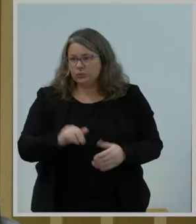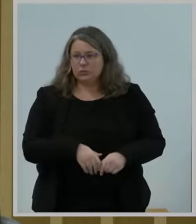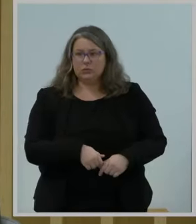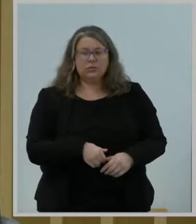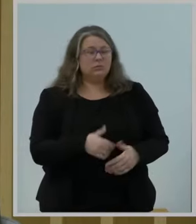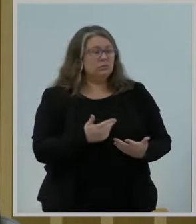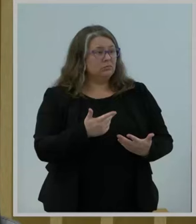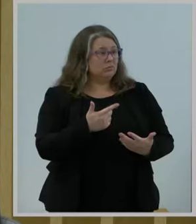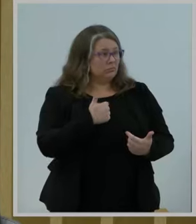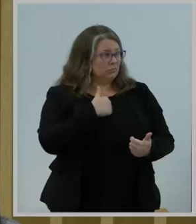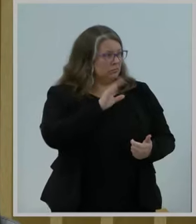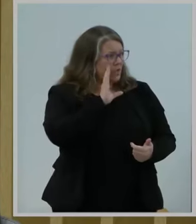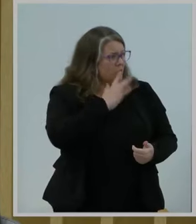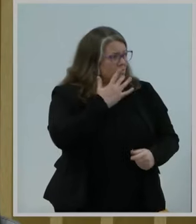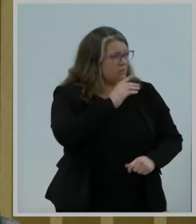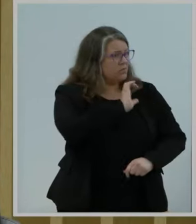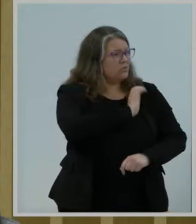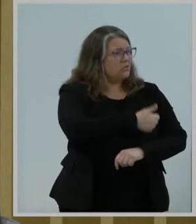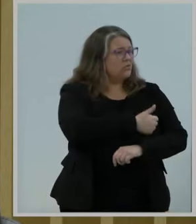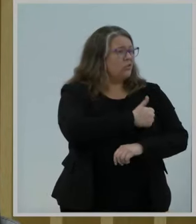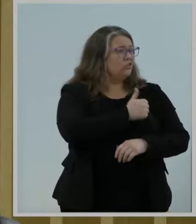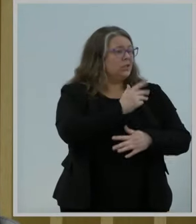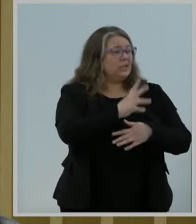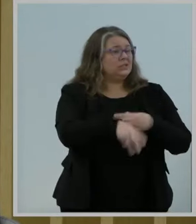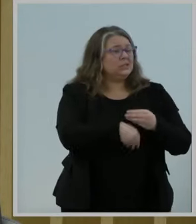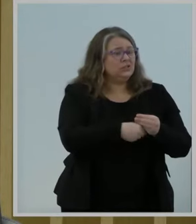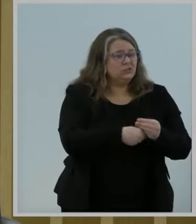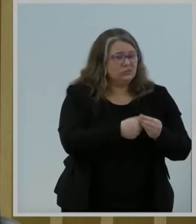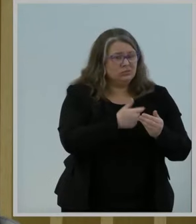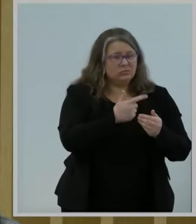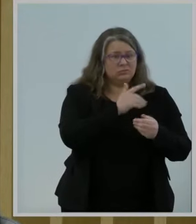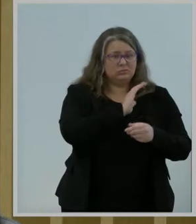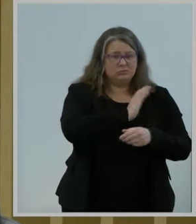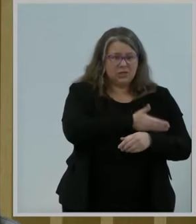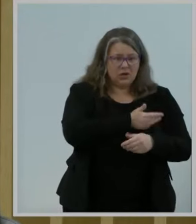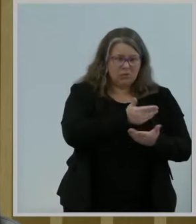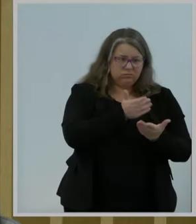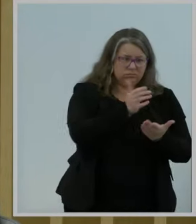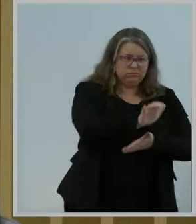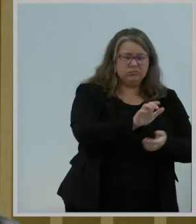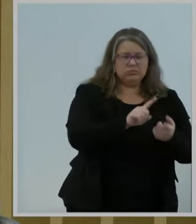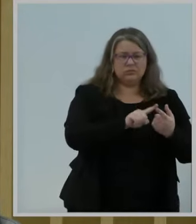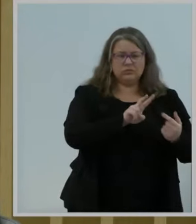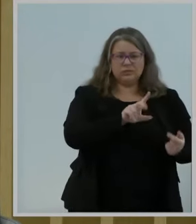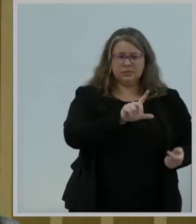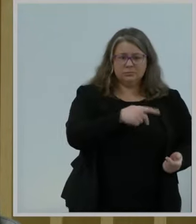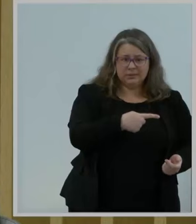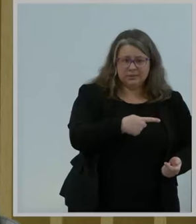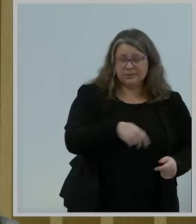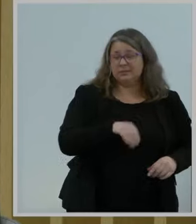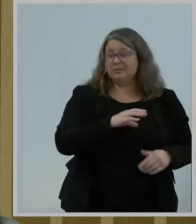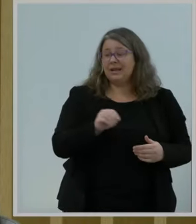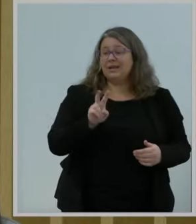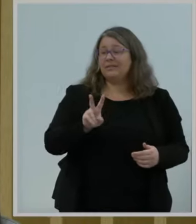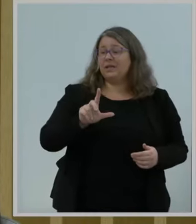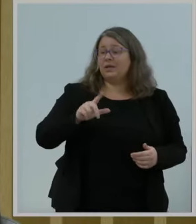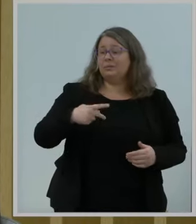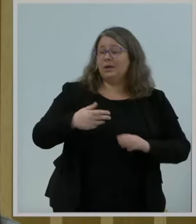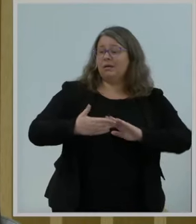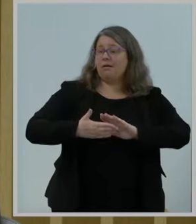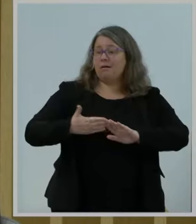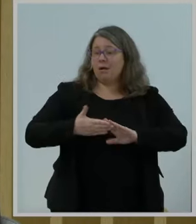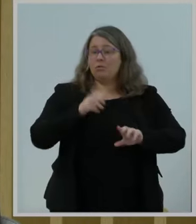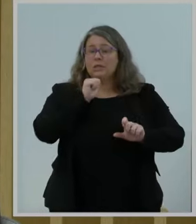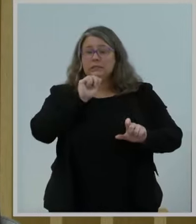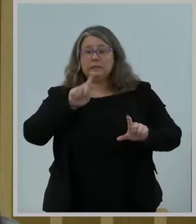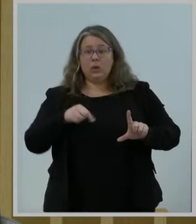for VLP. And I would have preferred authorizing VLP operations in additional portions of the six gigahertz